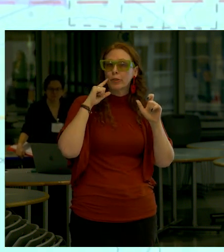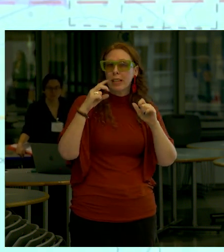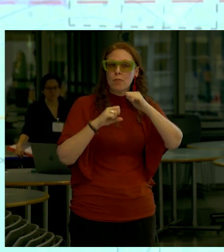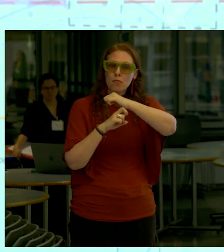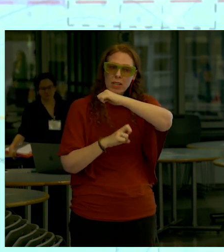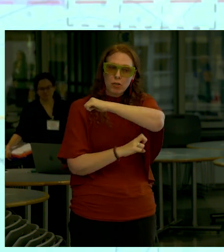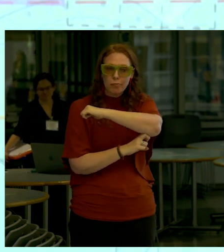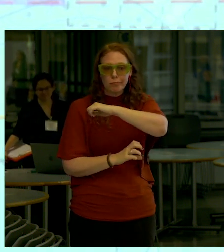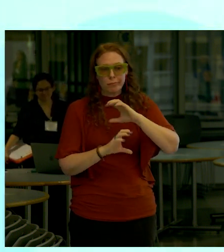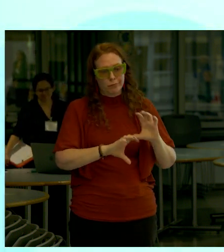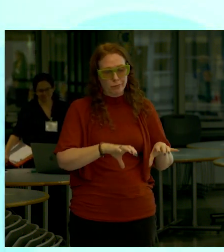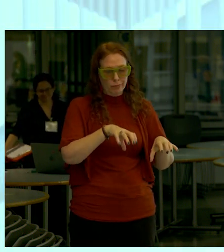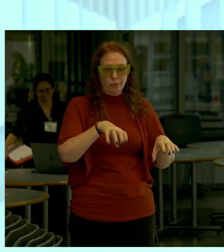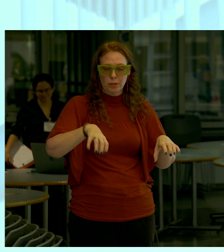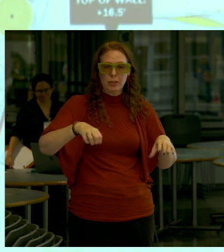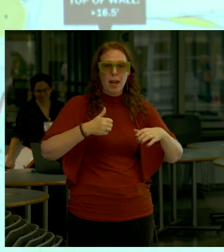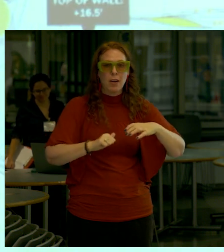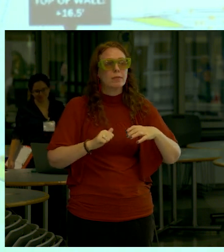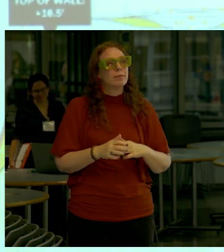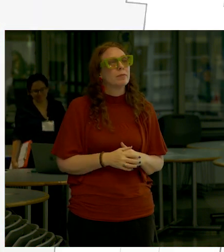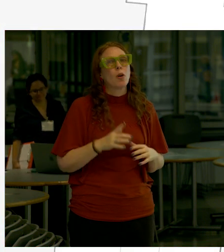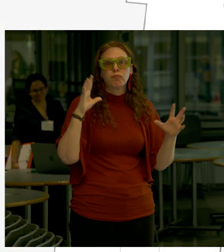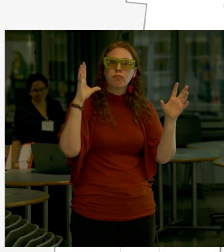so I'm just going to recap because this is a really important point